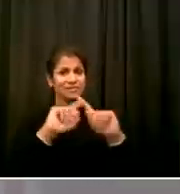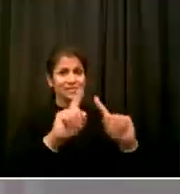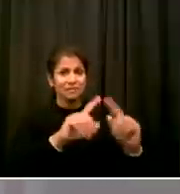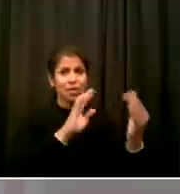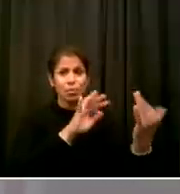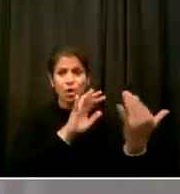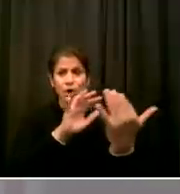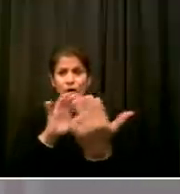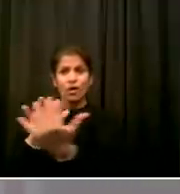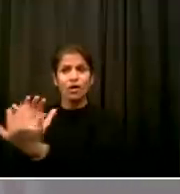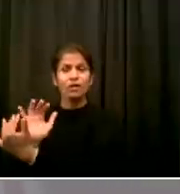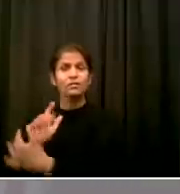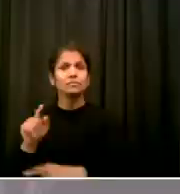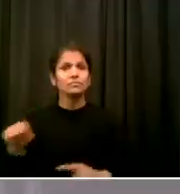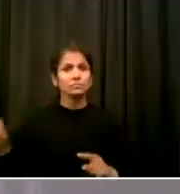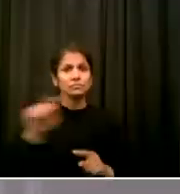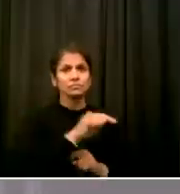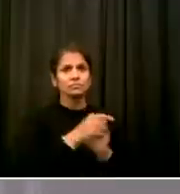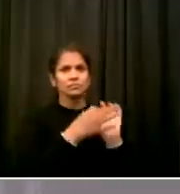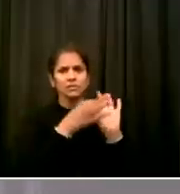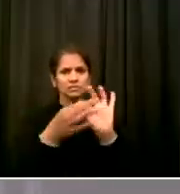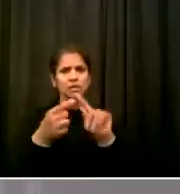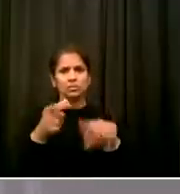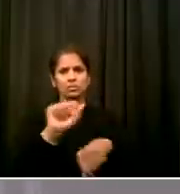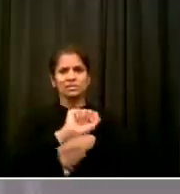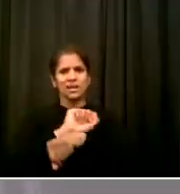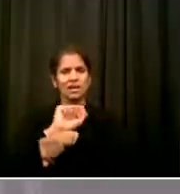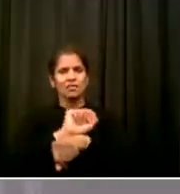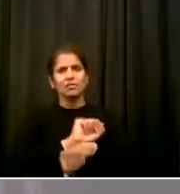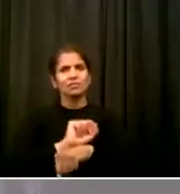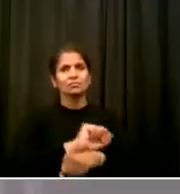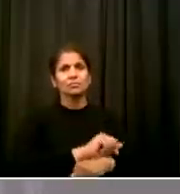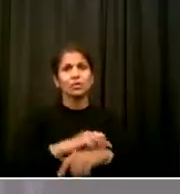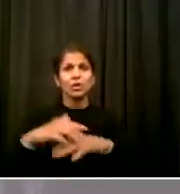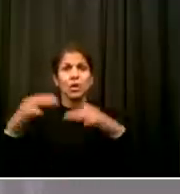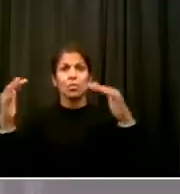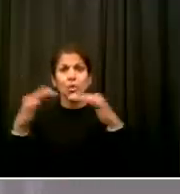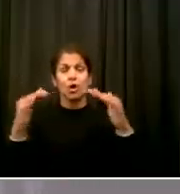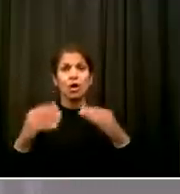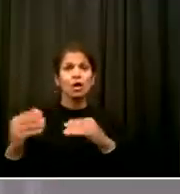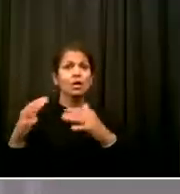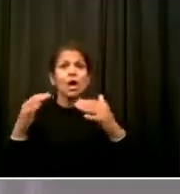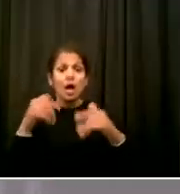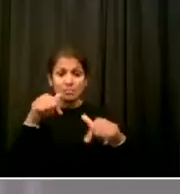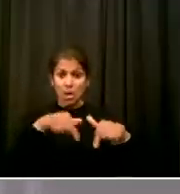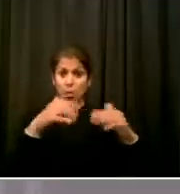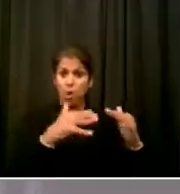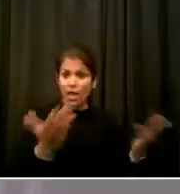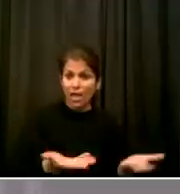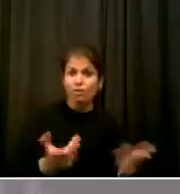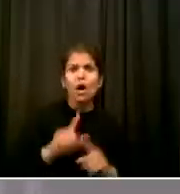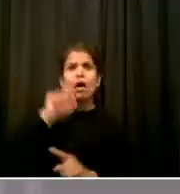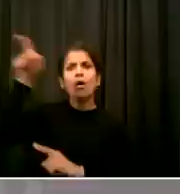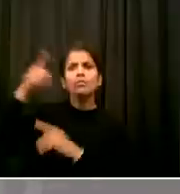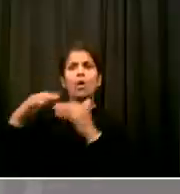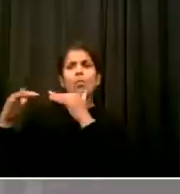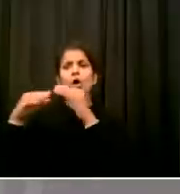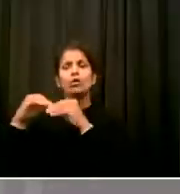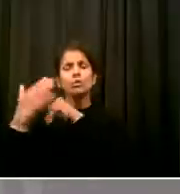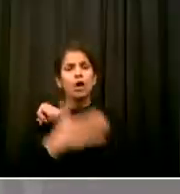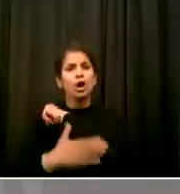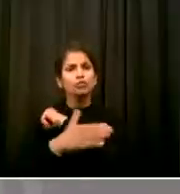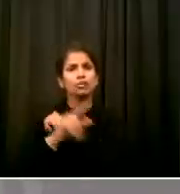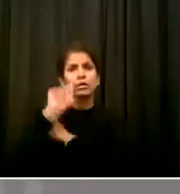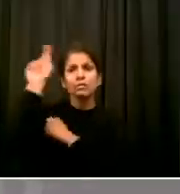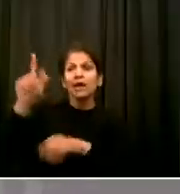aided by Simone Boulevard and the Venezuelan liberation movement The Irish liberation movement and